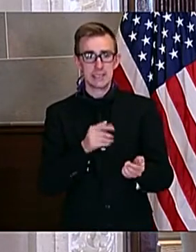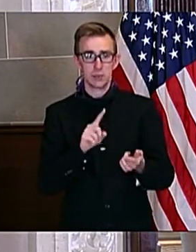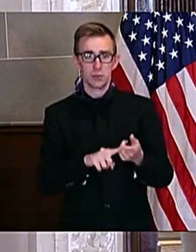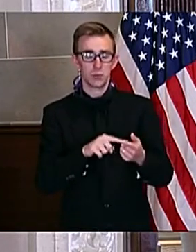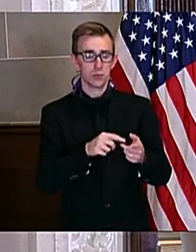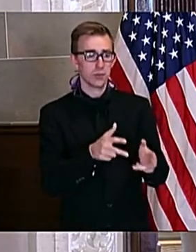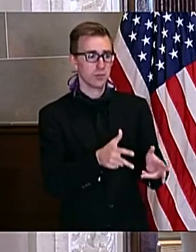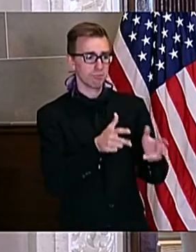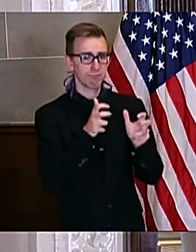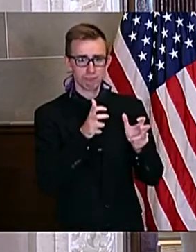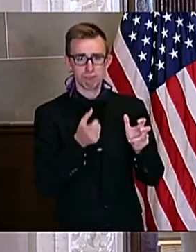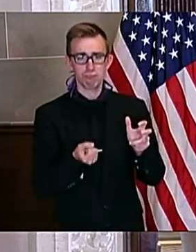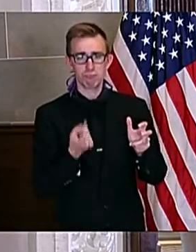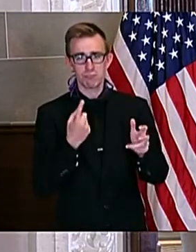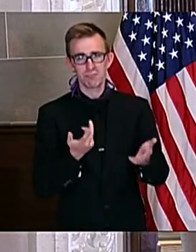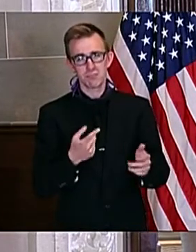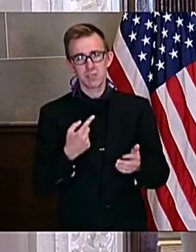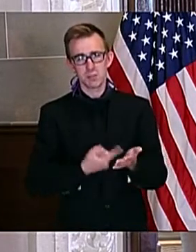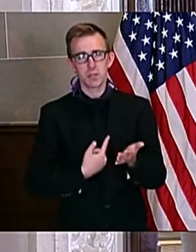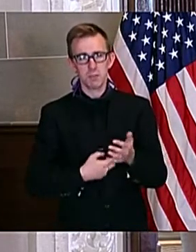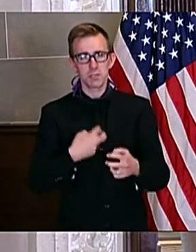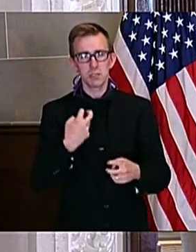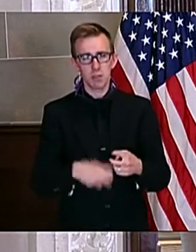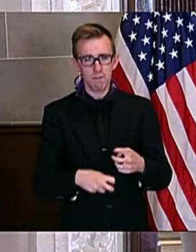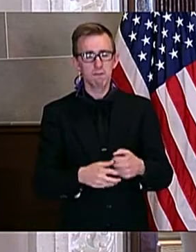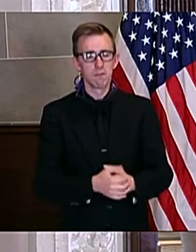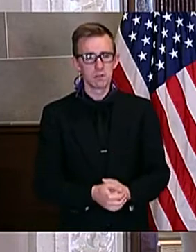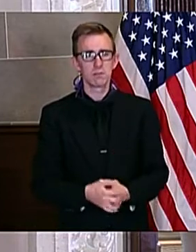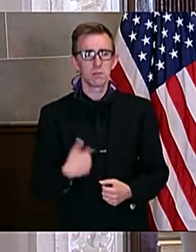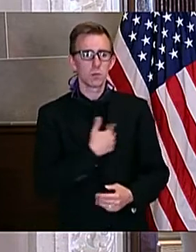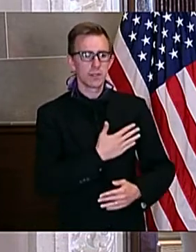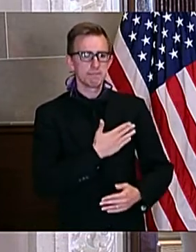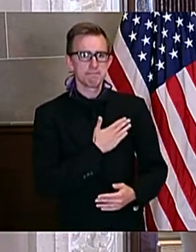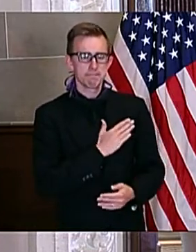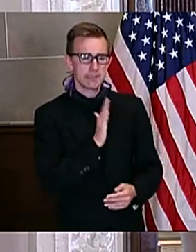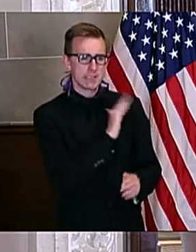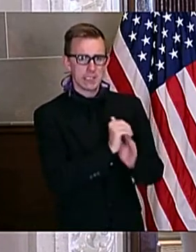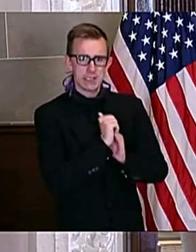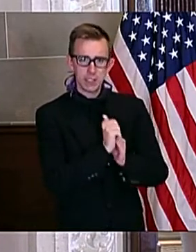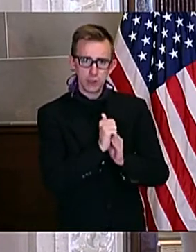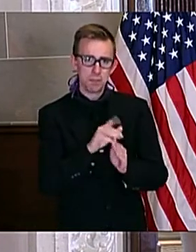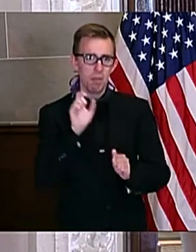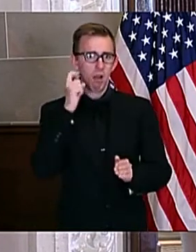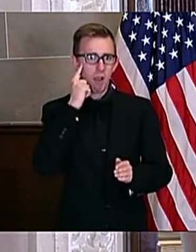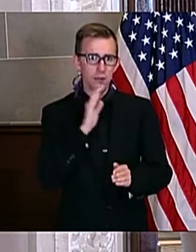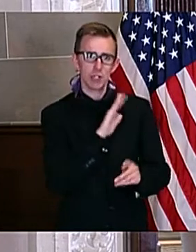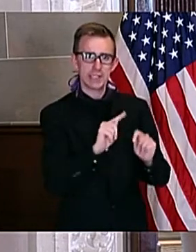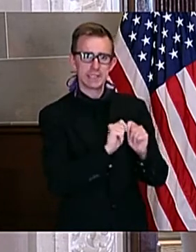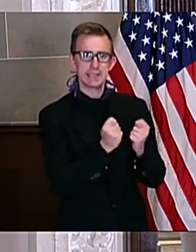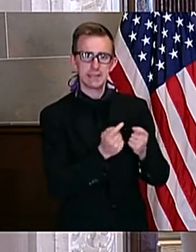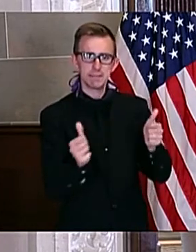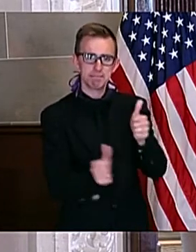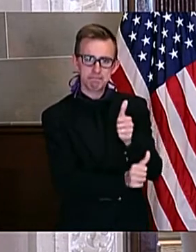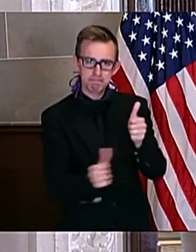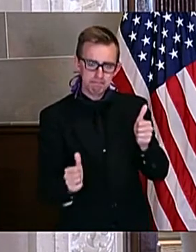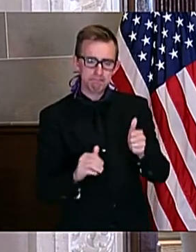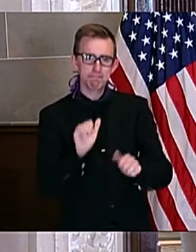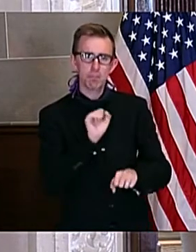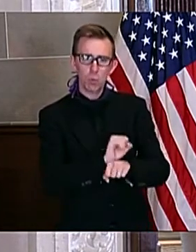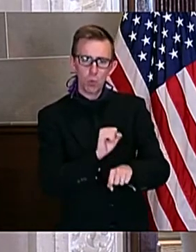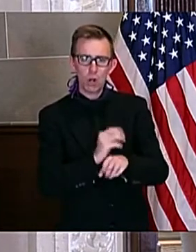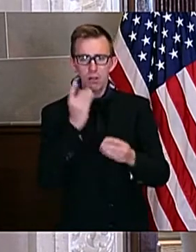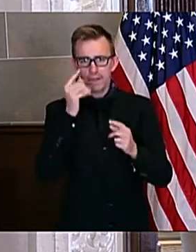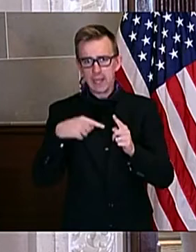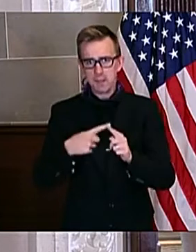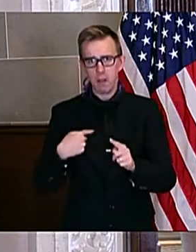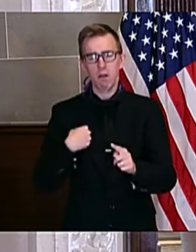we appreciate the leadership of Governor Parson and his team who have worked thoughtfully through this process in efforts to